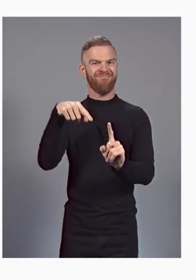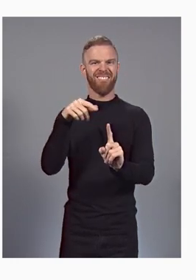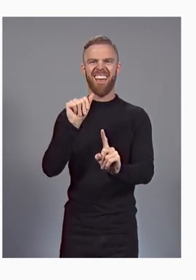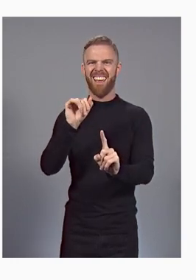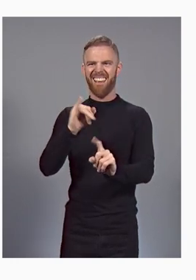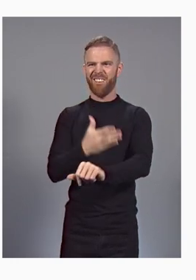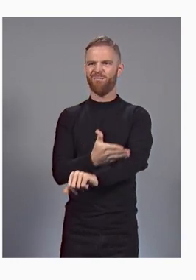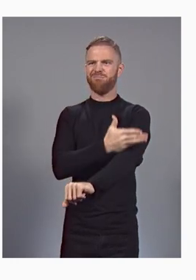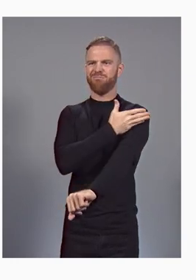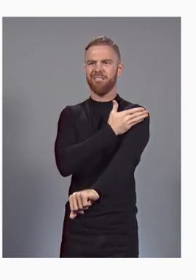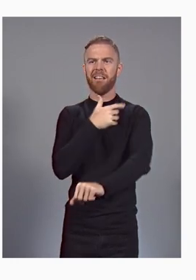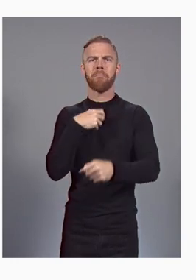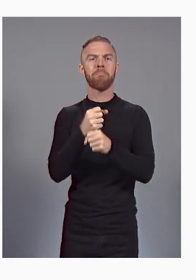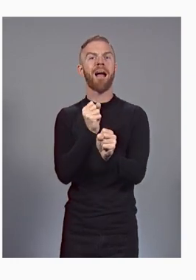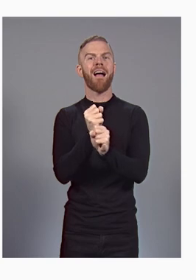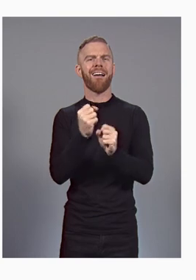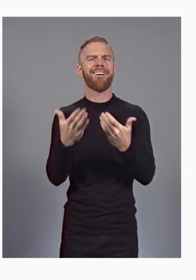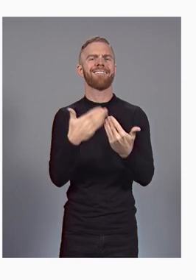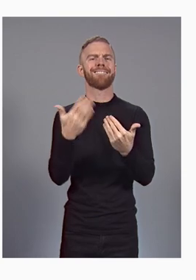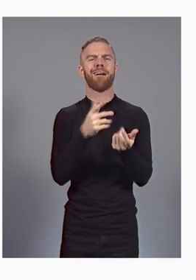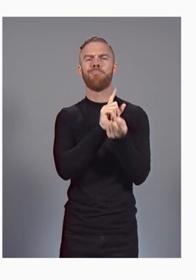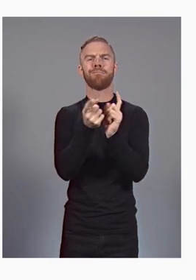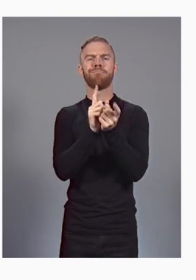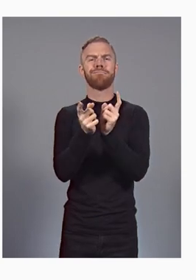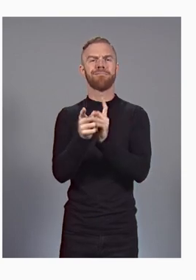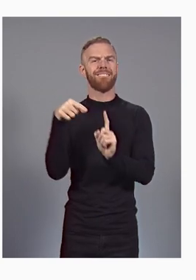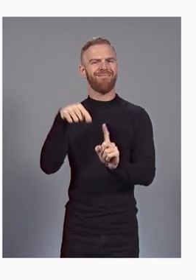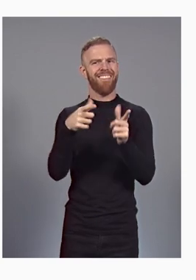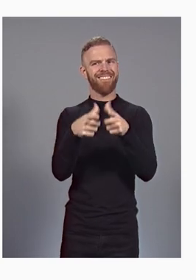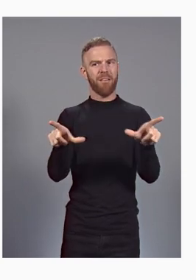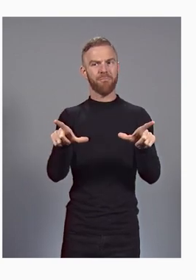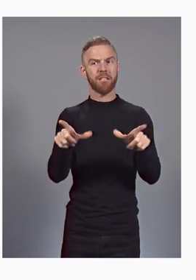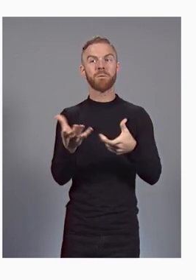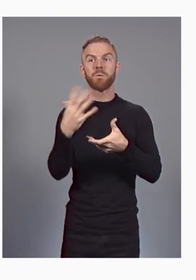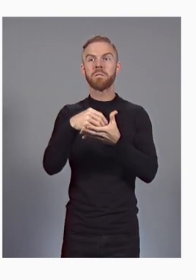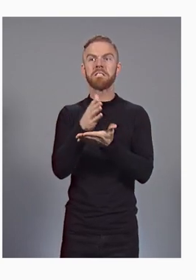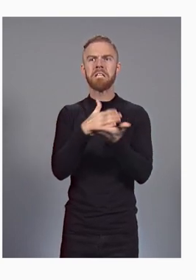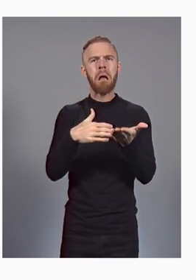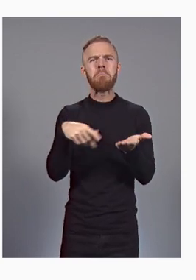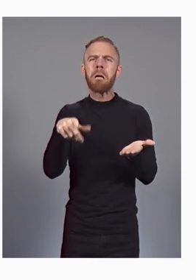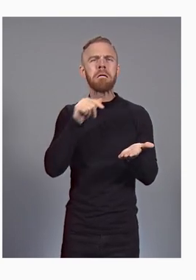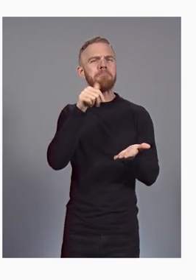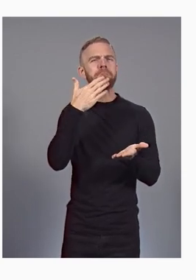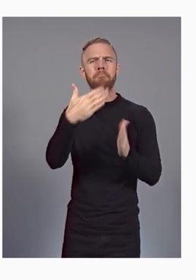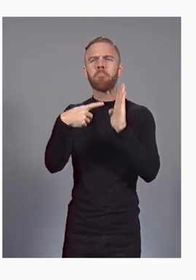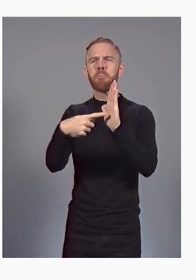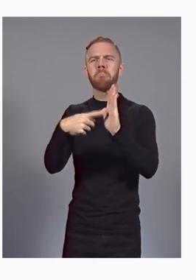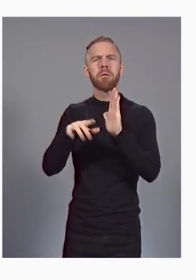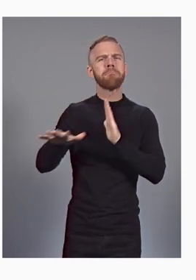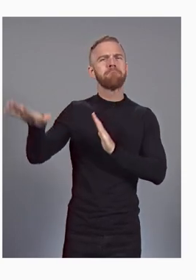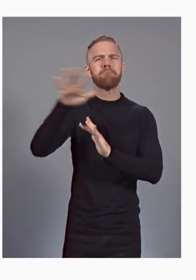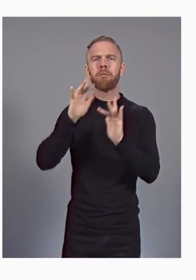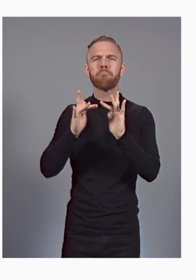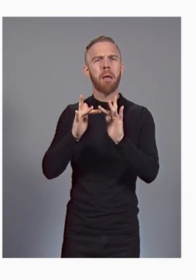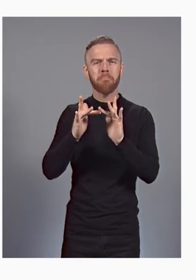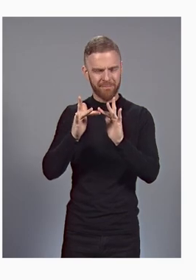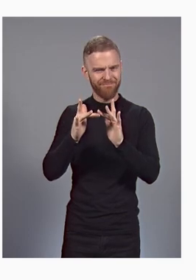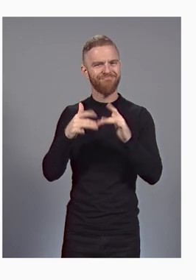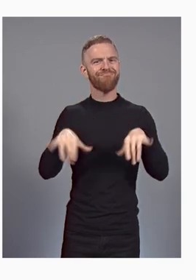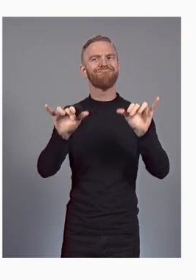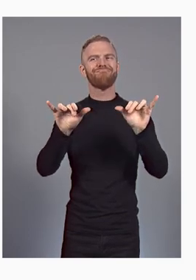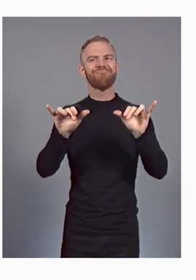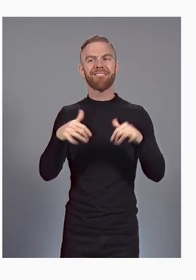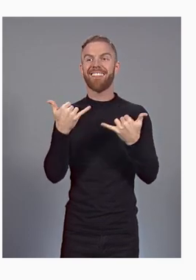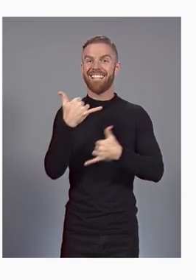languages, including languages that aren't well represented on the web. Earlier this year, we added 24